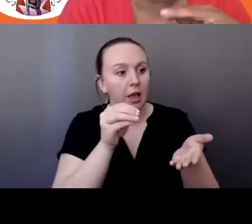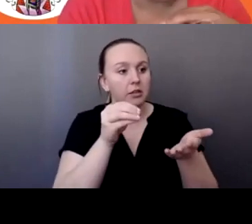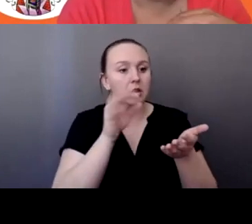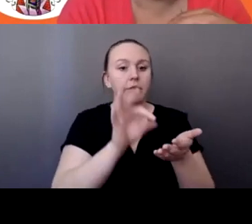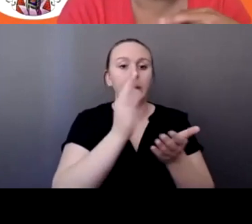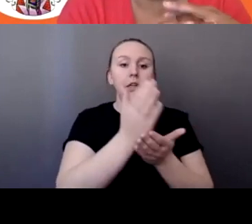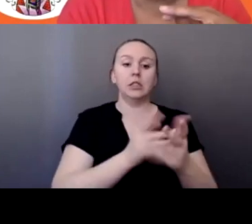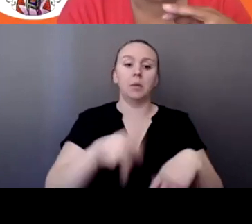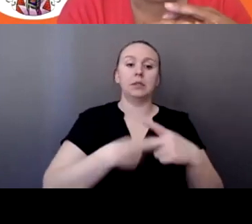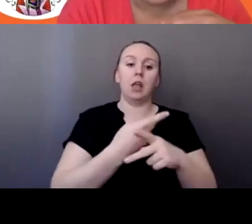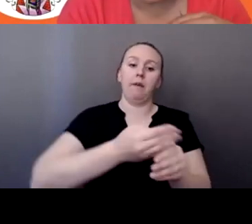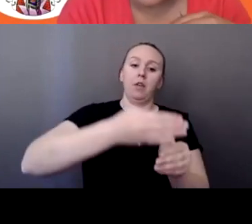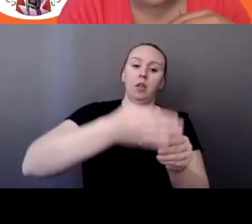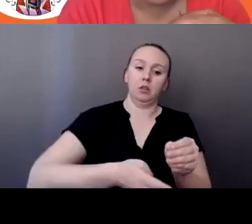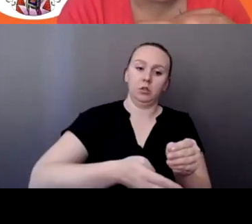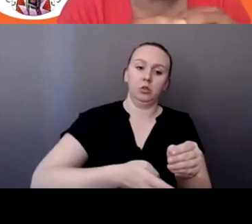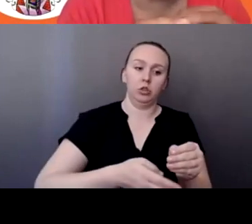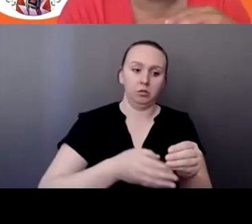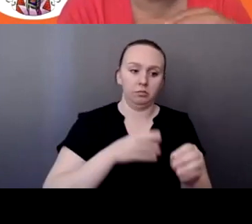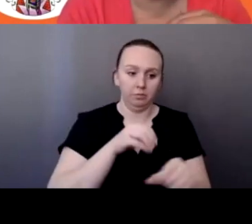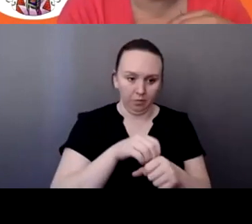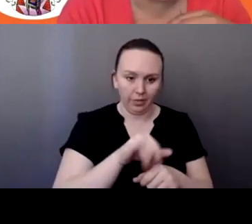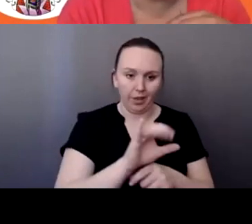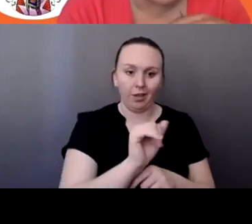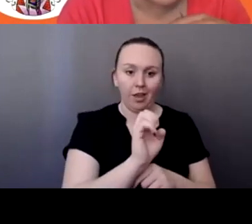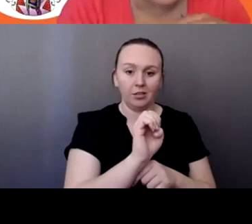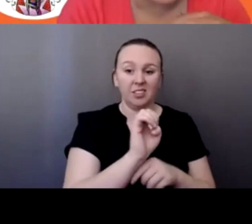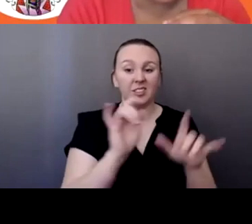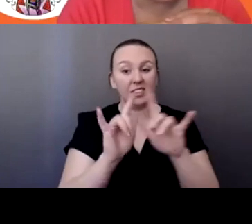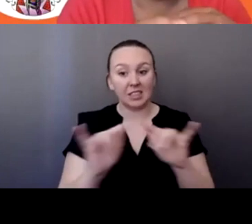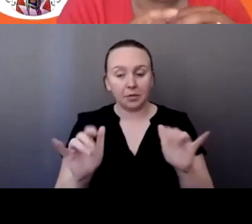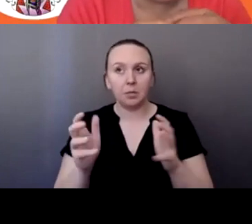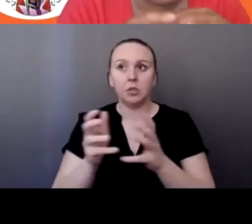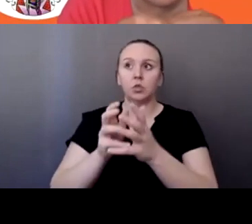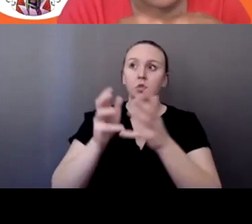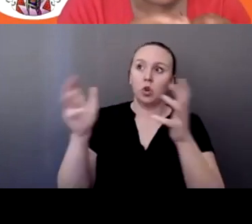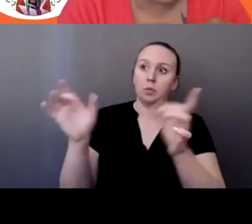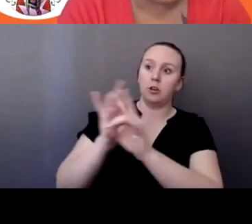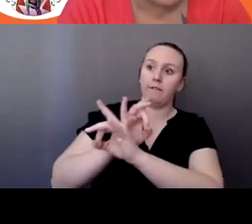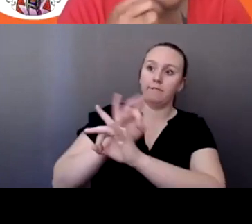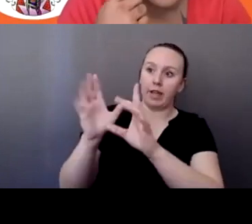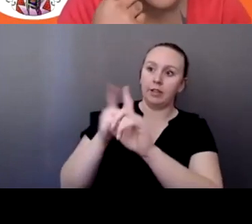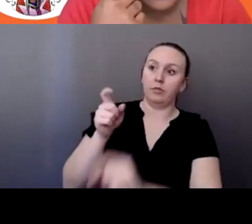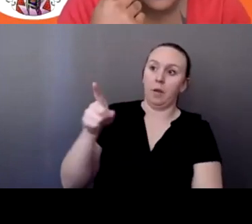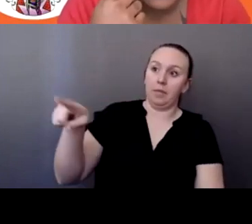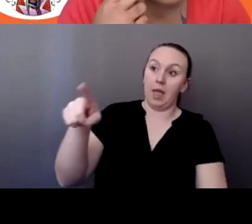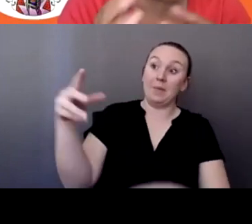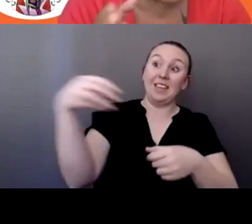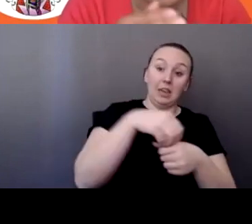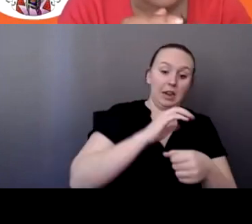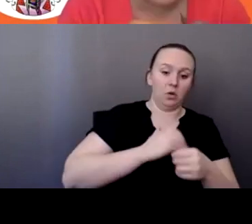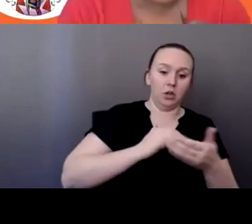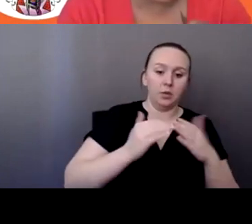this work. Um, while at the same time, there's just so much violence from the police in our communities, uh, so